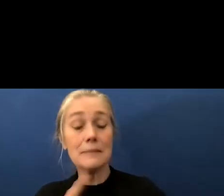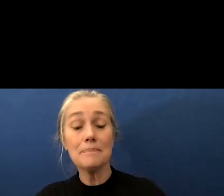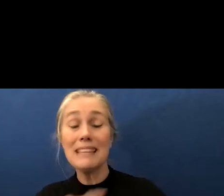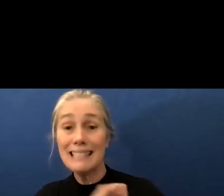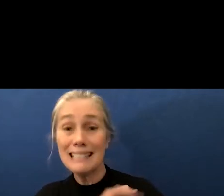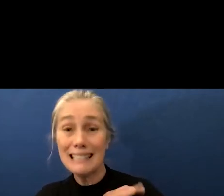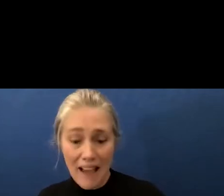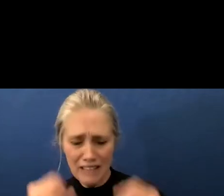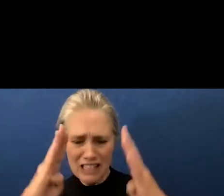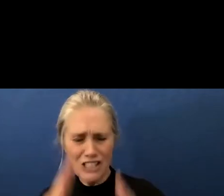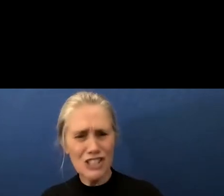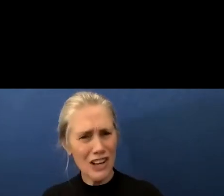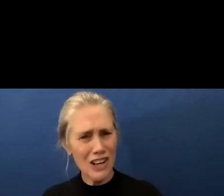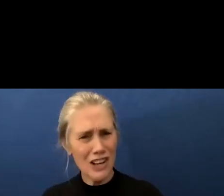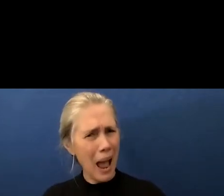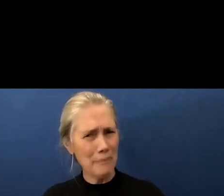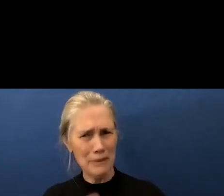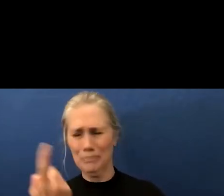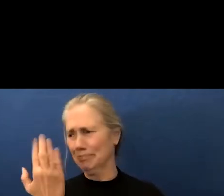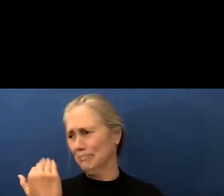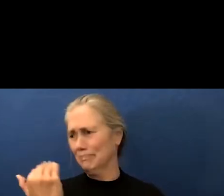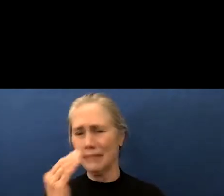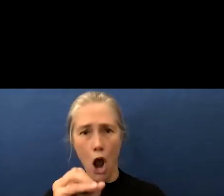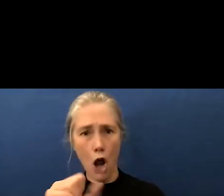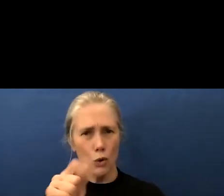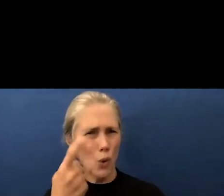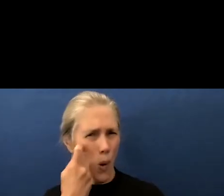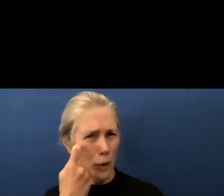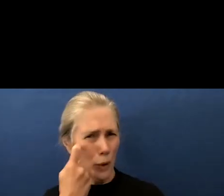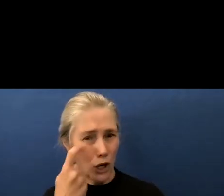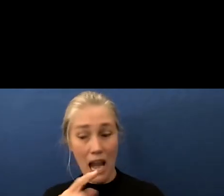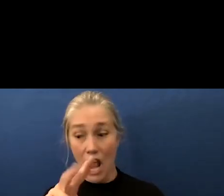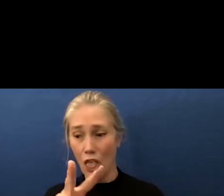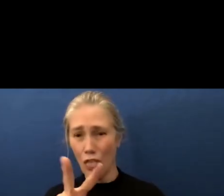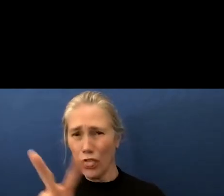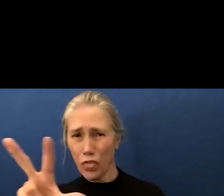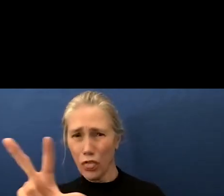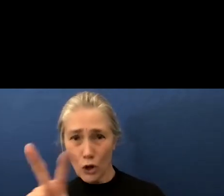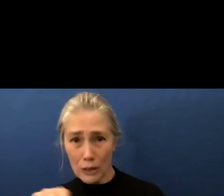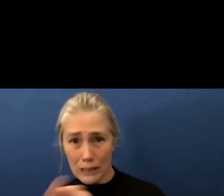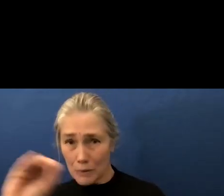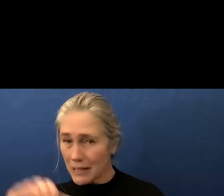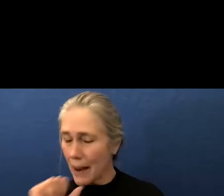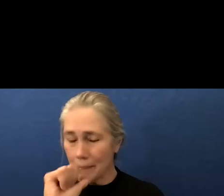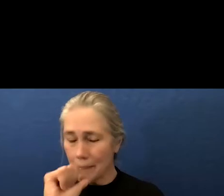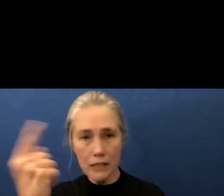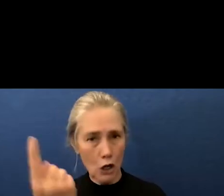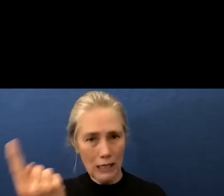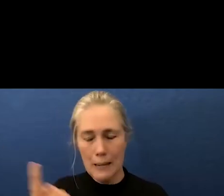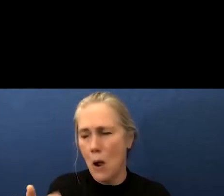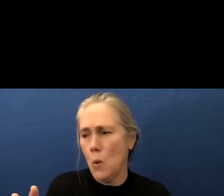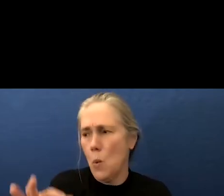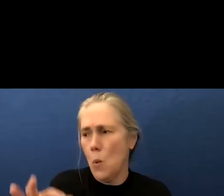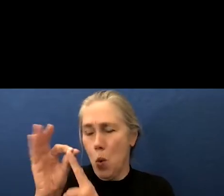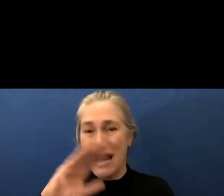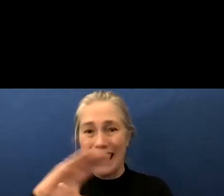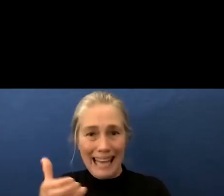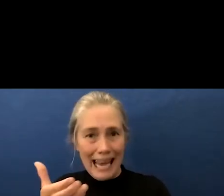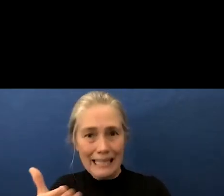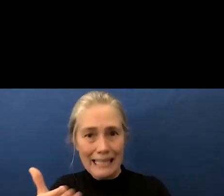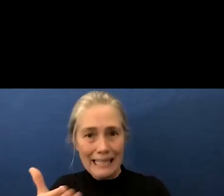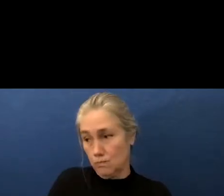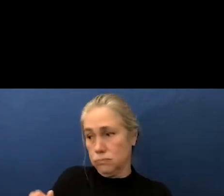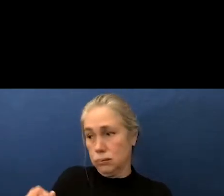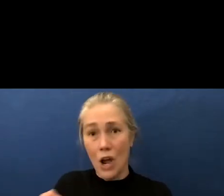early as of early October 30 you're not talking about the odd isolated breakthrough case here we're looking at 30